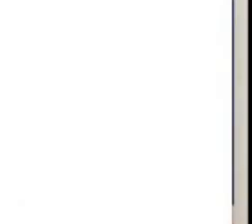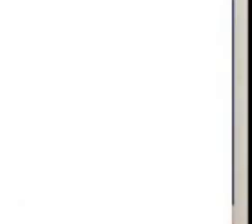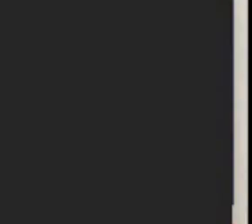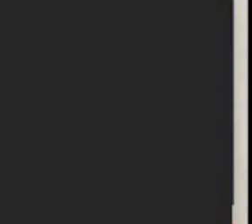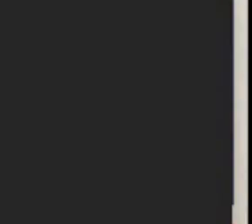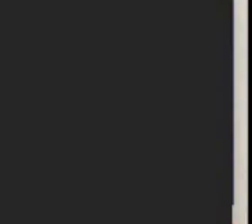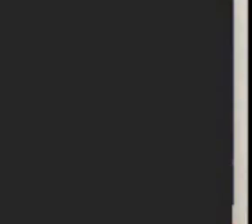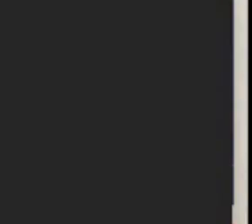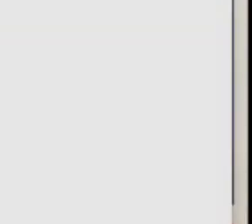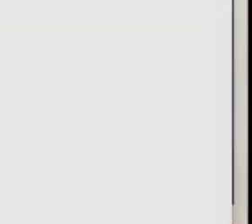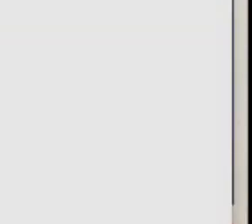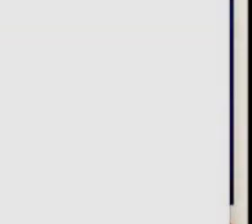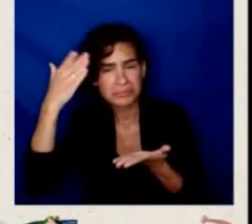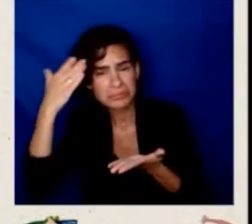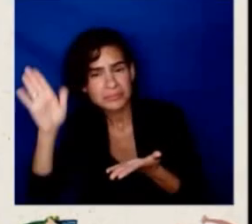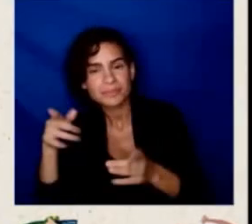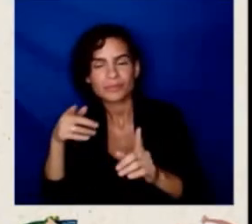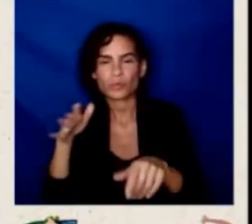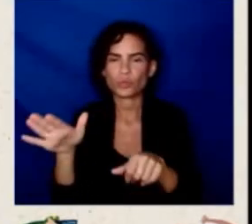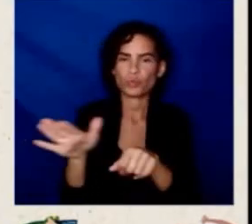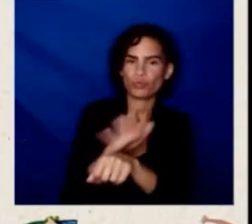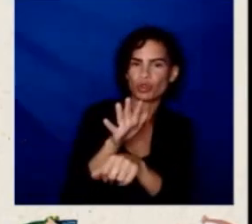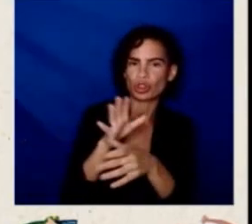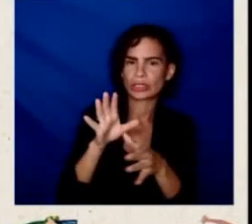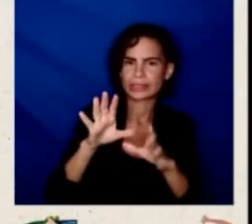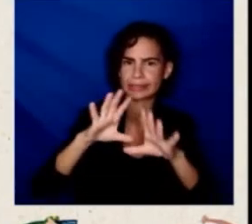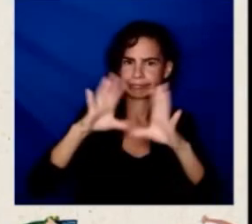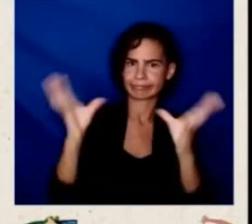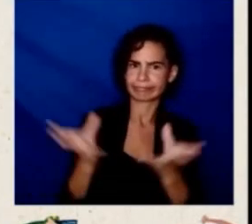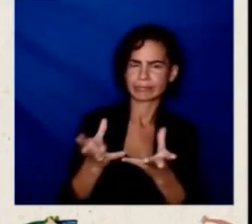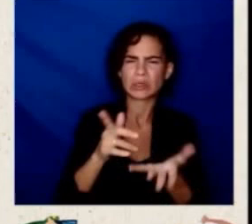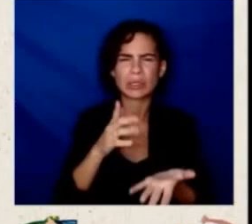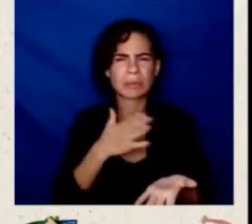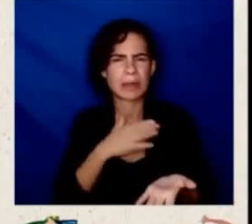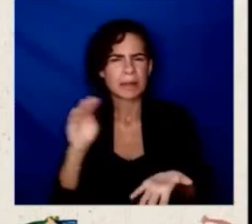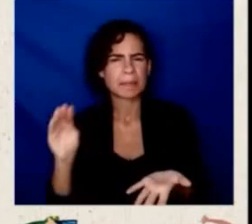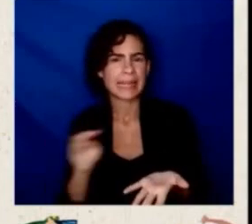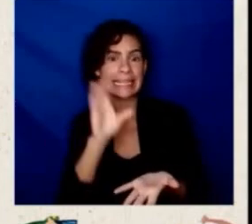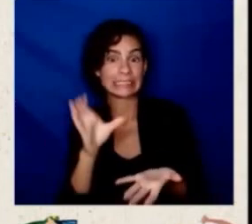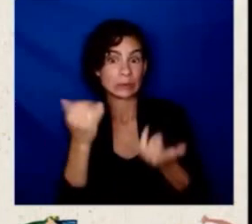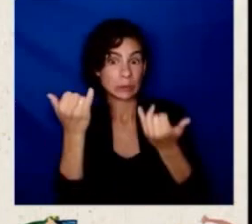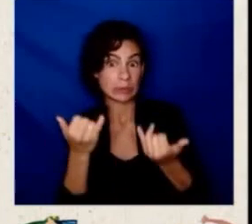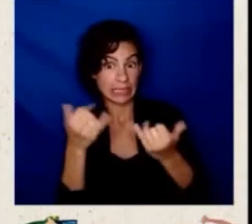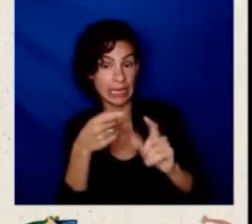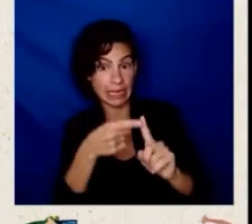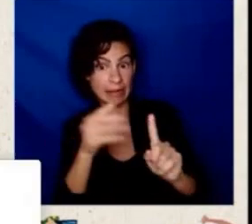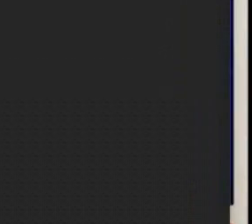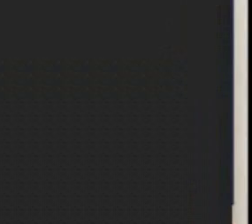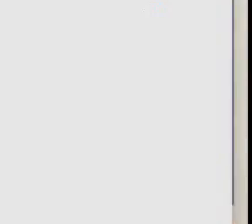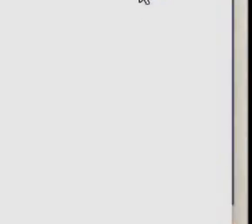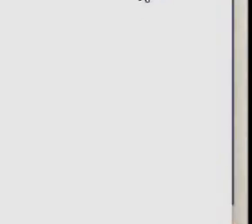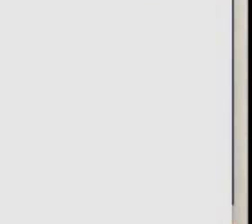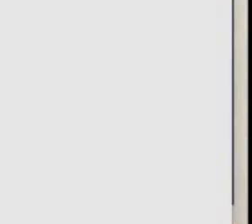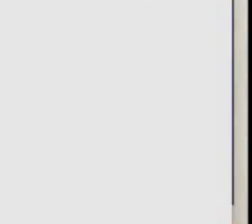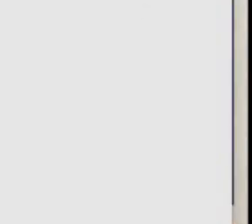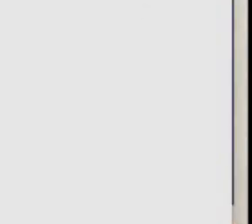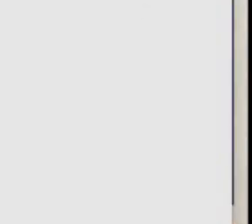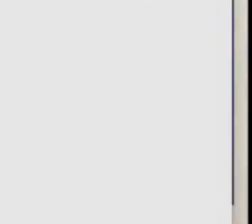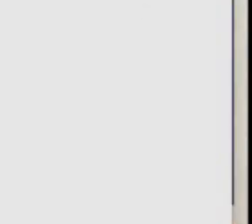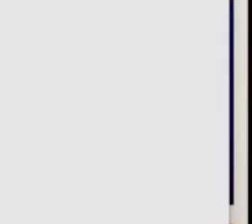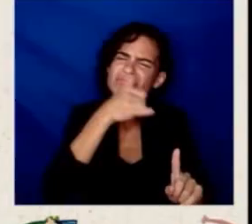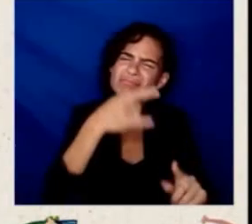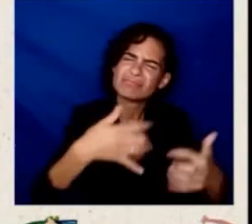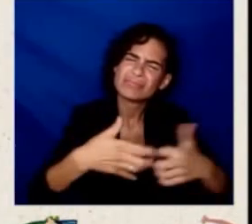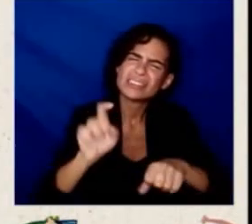understand is a real engine of progress for our community,